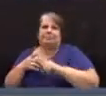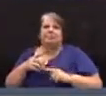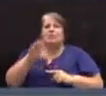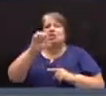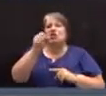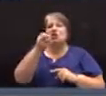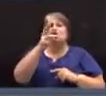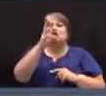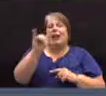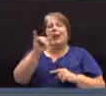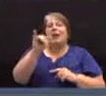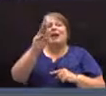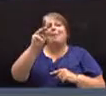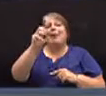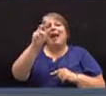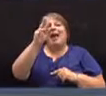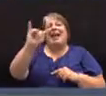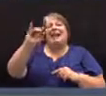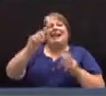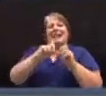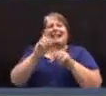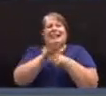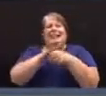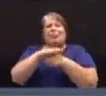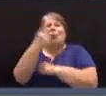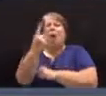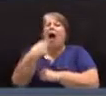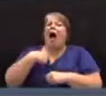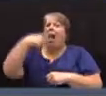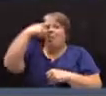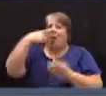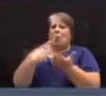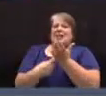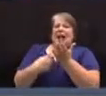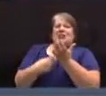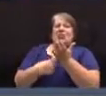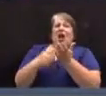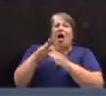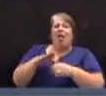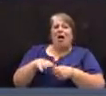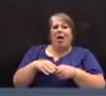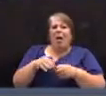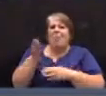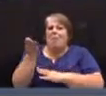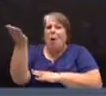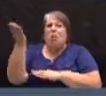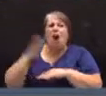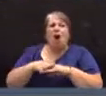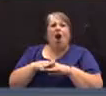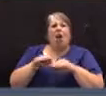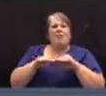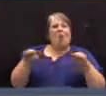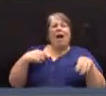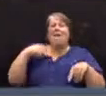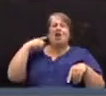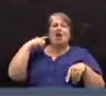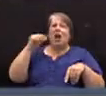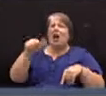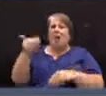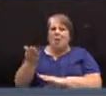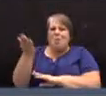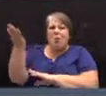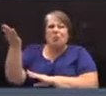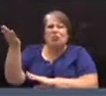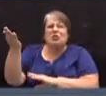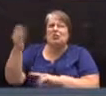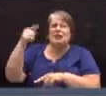Sherry Manning, District 1. I thought we were in discussion on the motion on the floor, and I haven't heard another motion. I hear